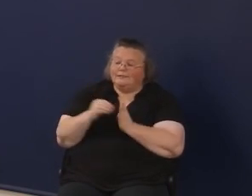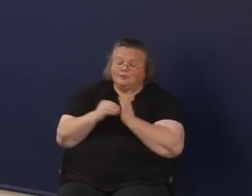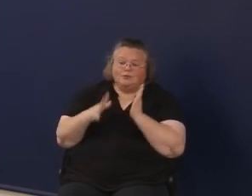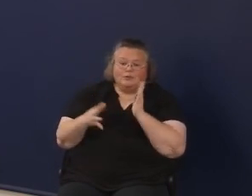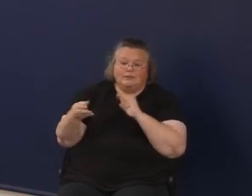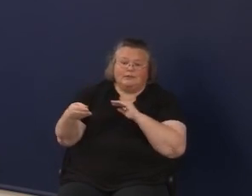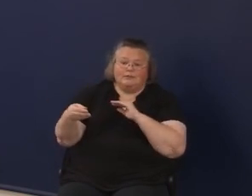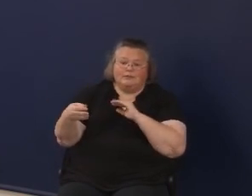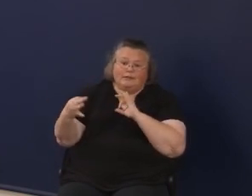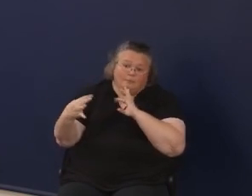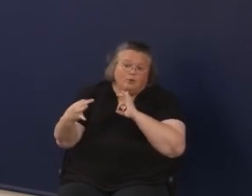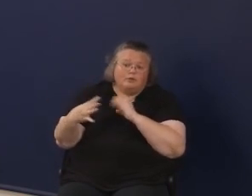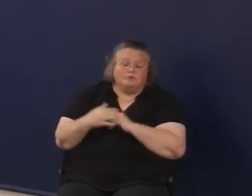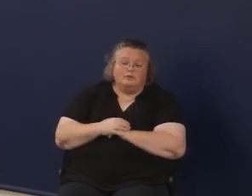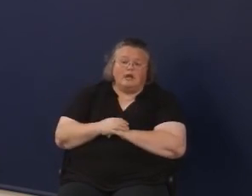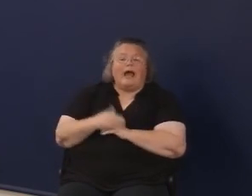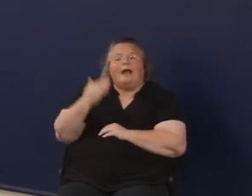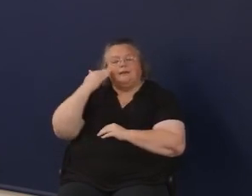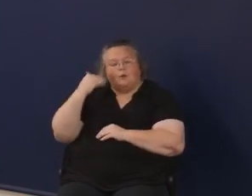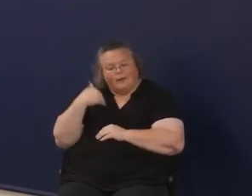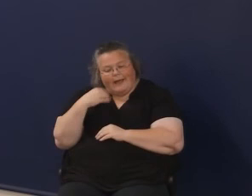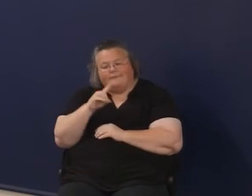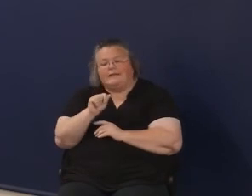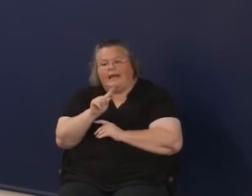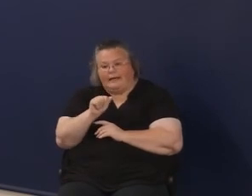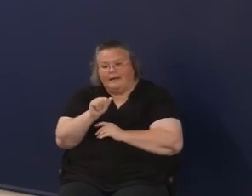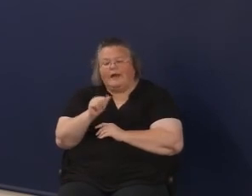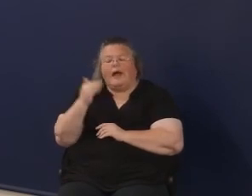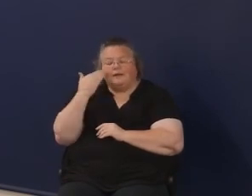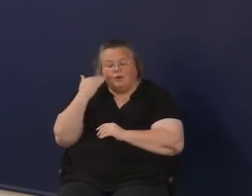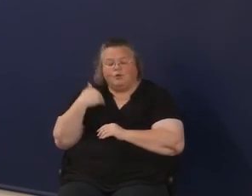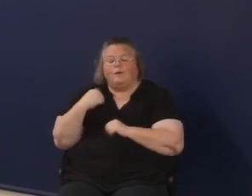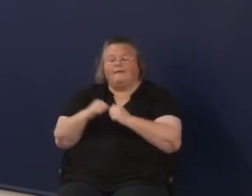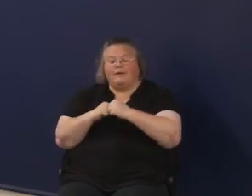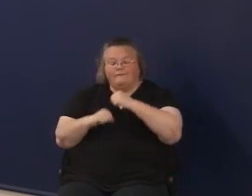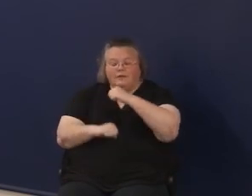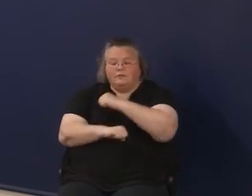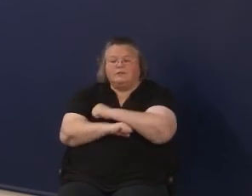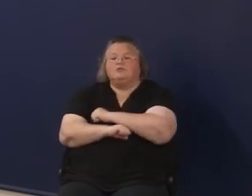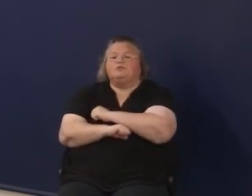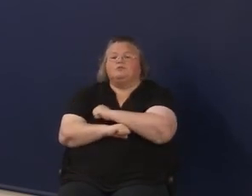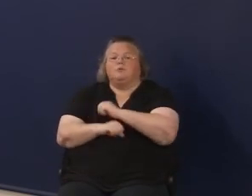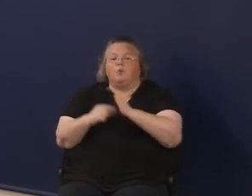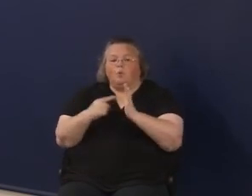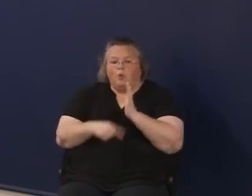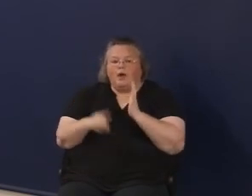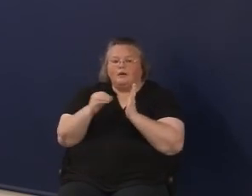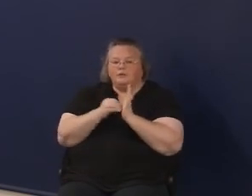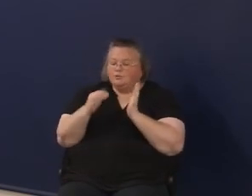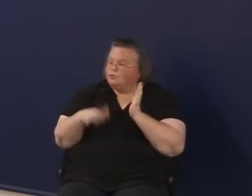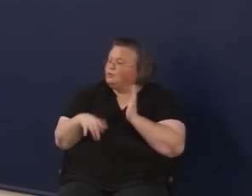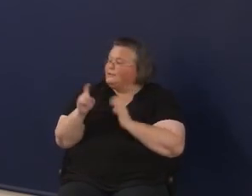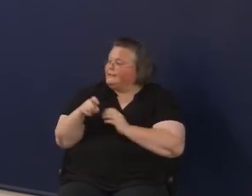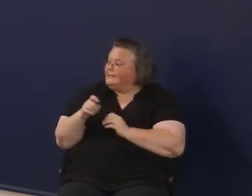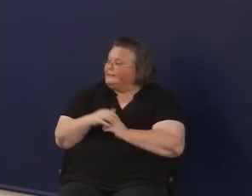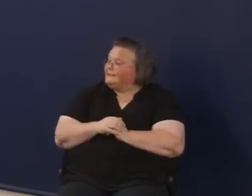And I understand that we do have data and that we do have this foundation of what a student needs. And